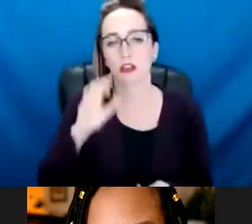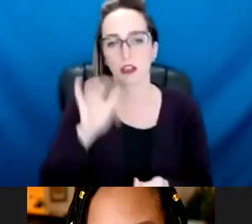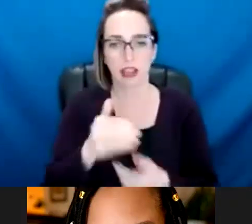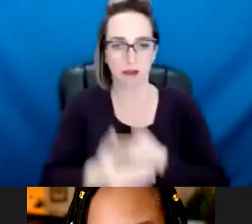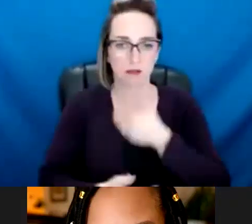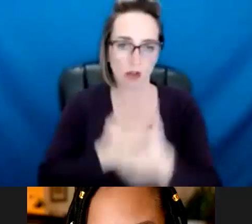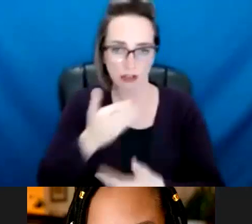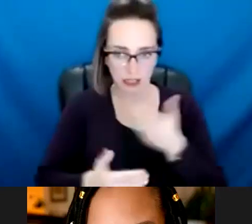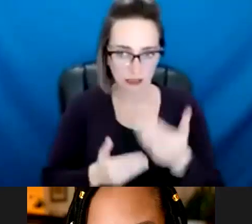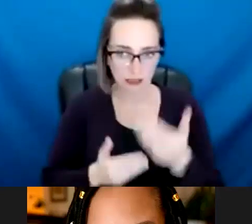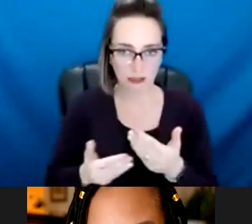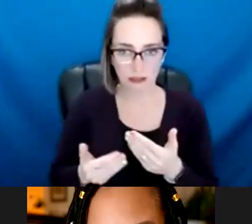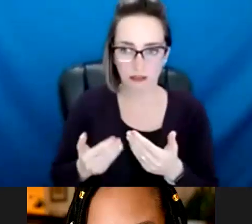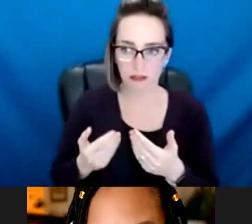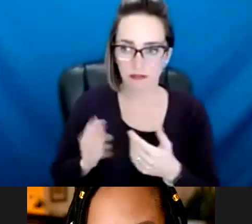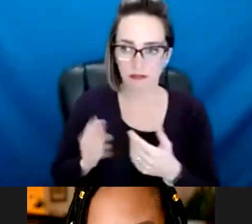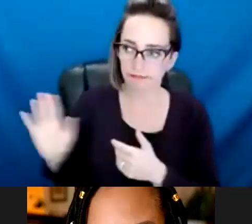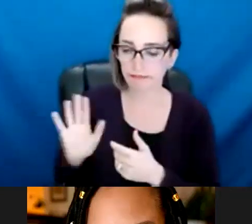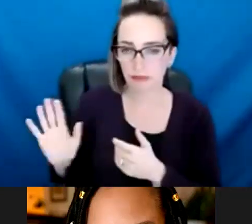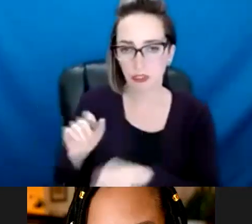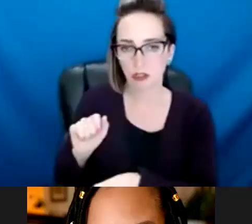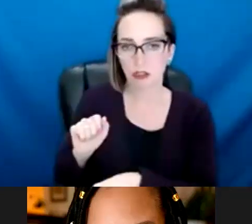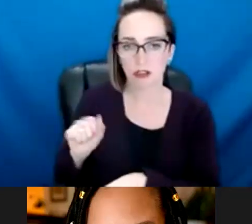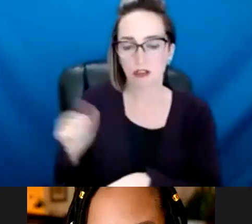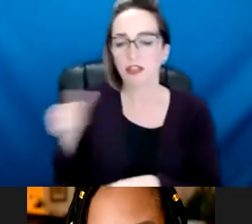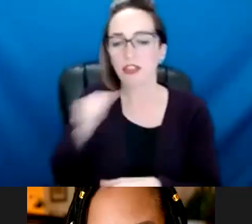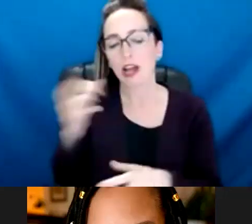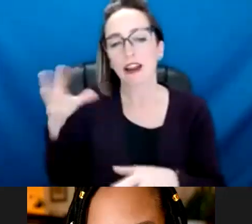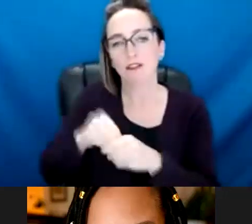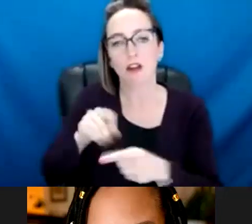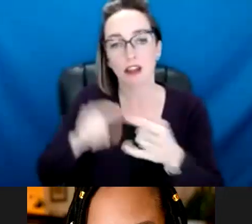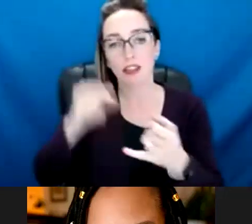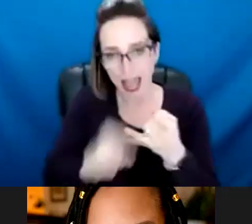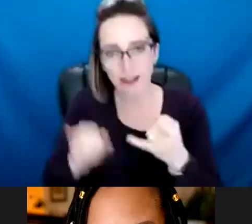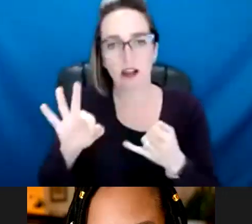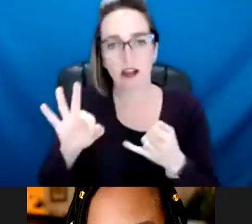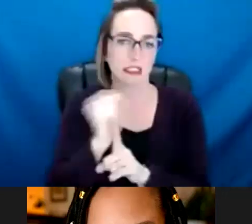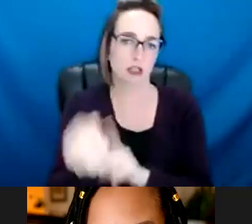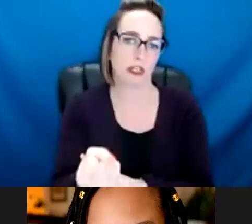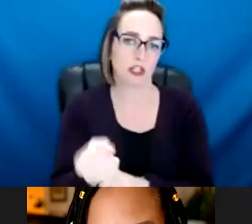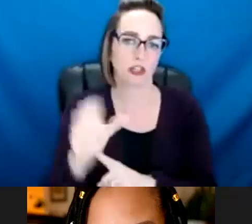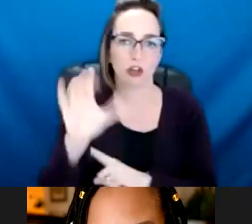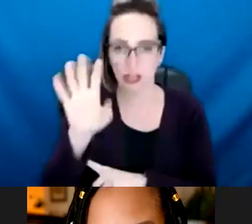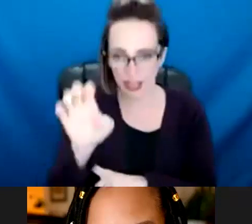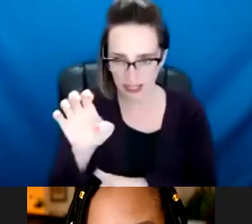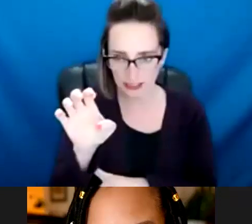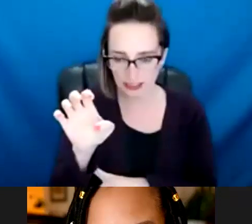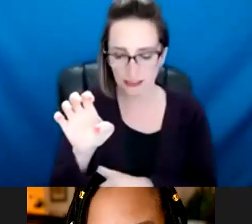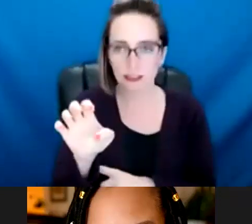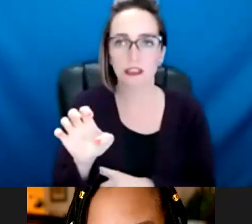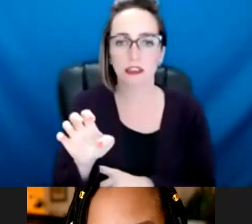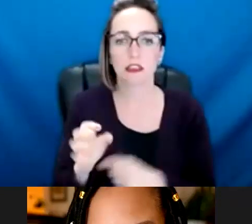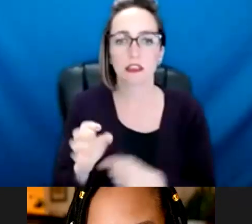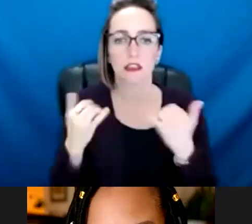city attorney's office and they've been included on the back end of these cases. Um, but, uh, working through, uh, um,